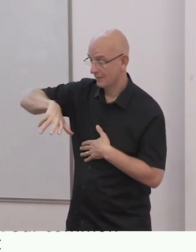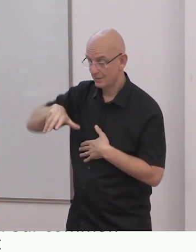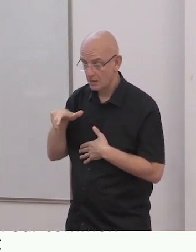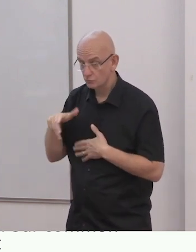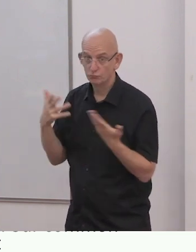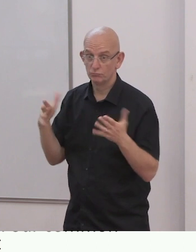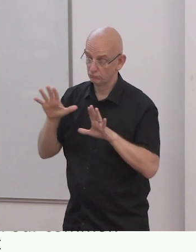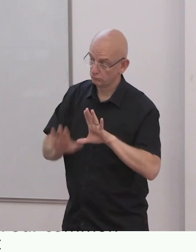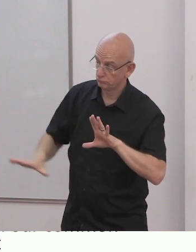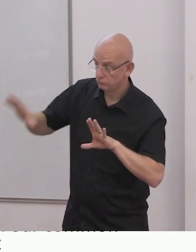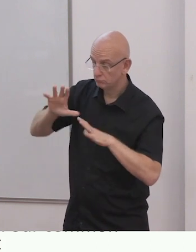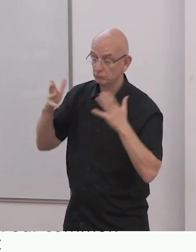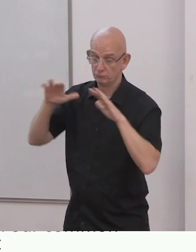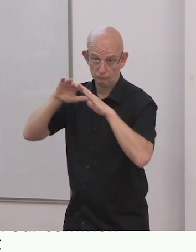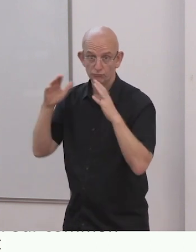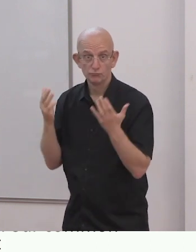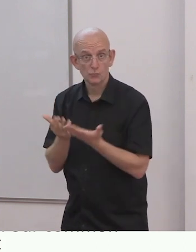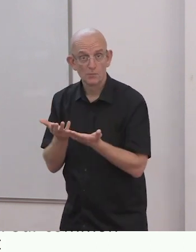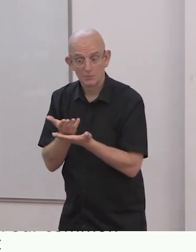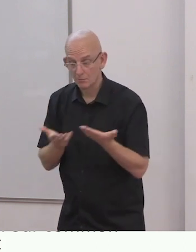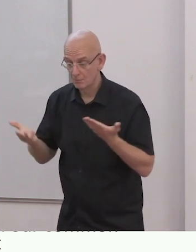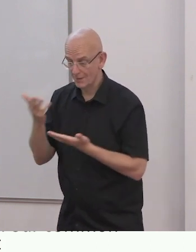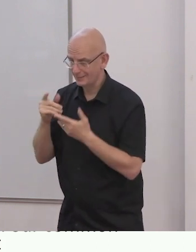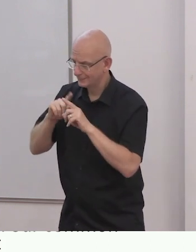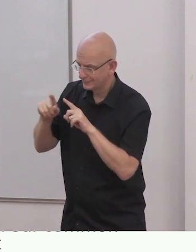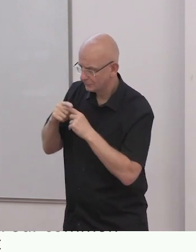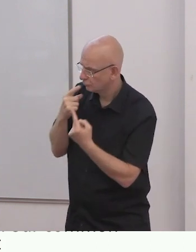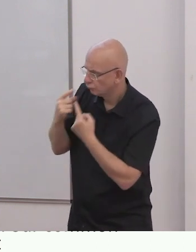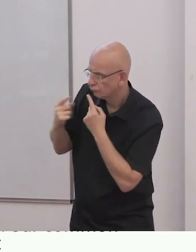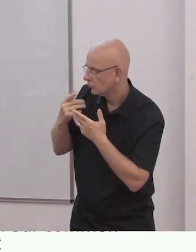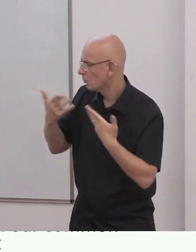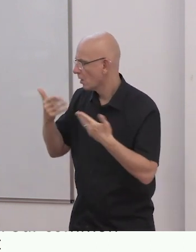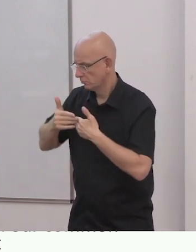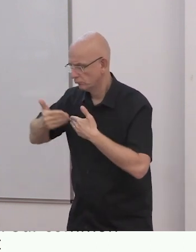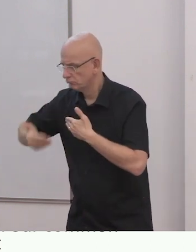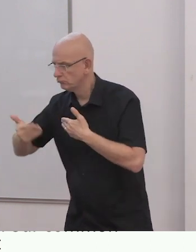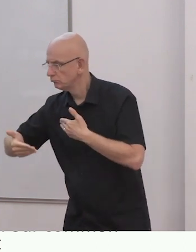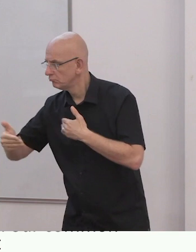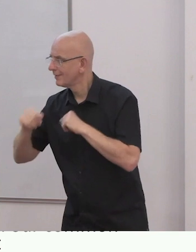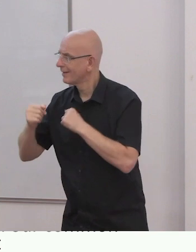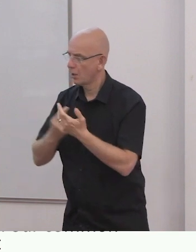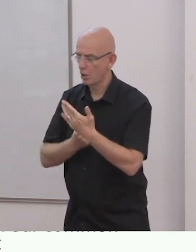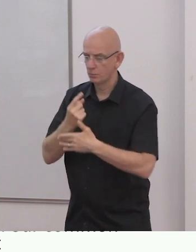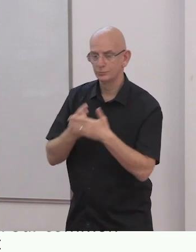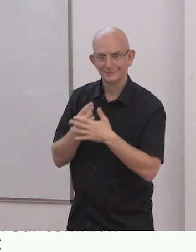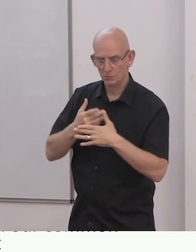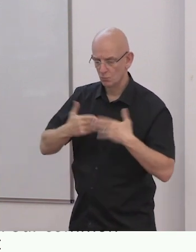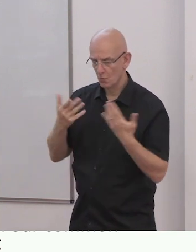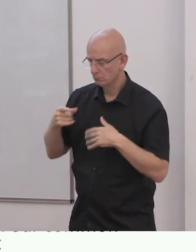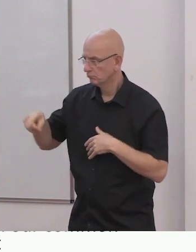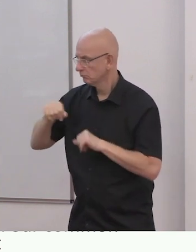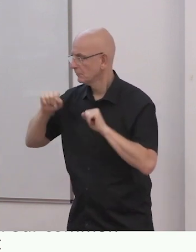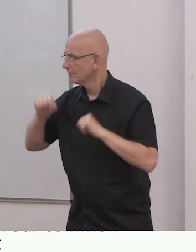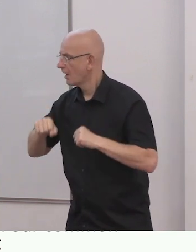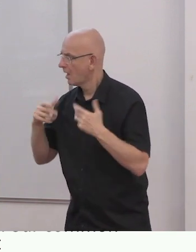and on the possible technical gaps. By coordinating our work on inclusive education, we can strengthen